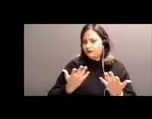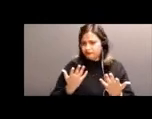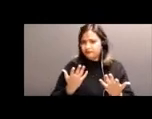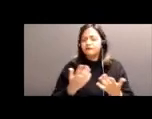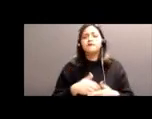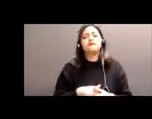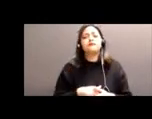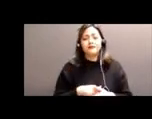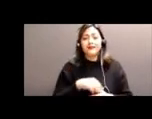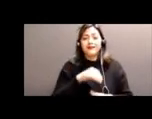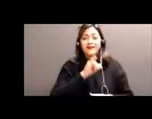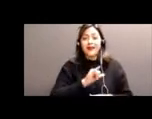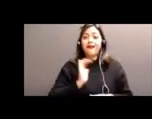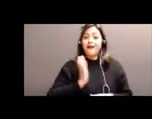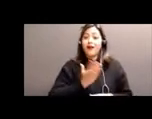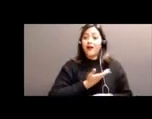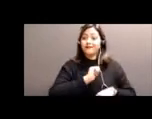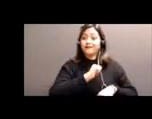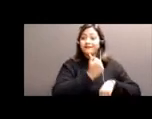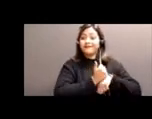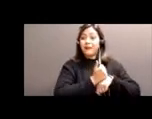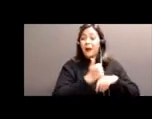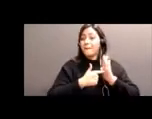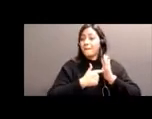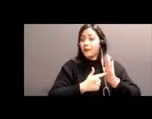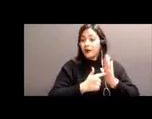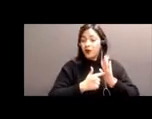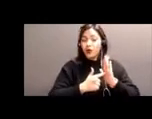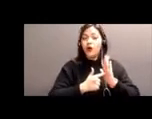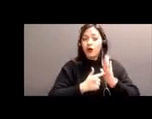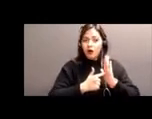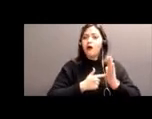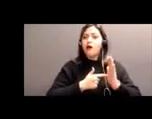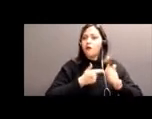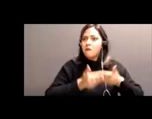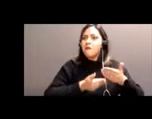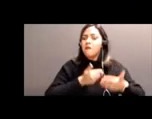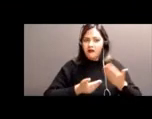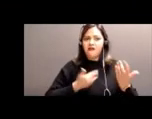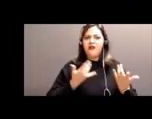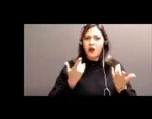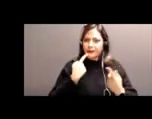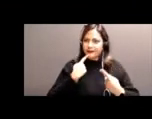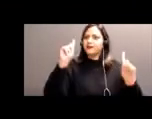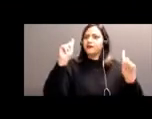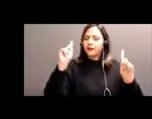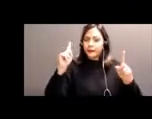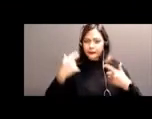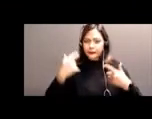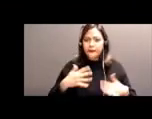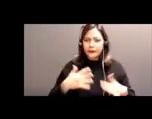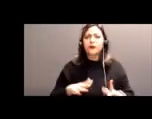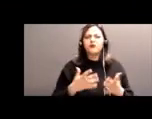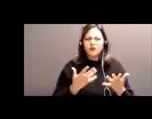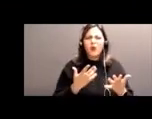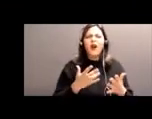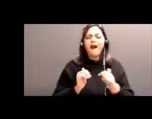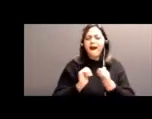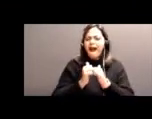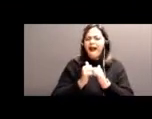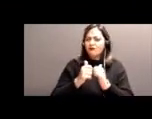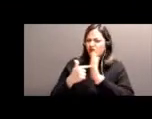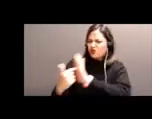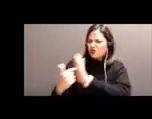been very successful and taking the opportunity today to show how we can develop and work together.